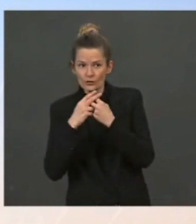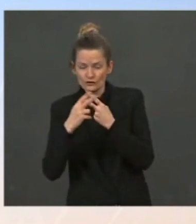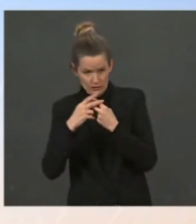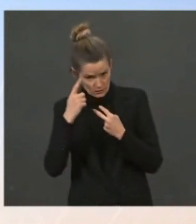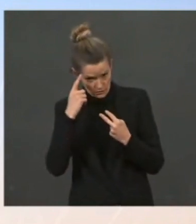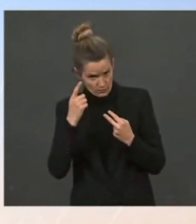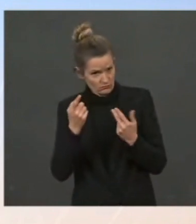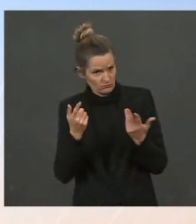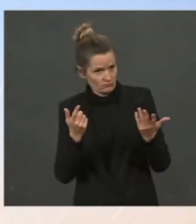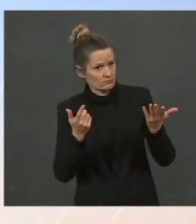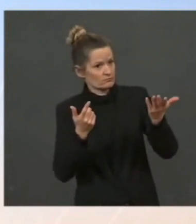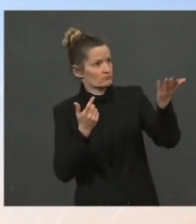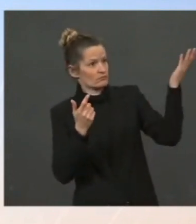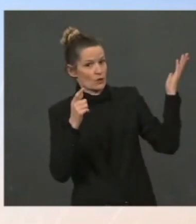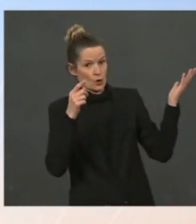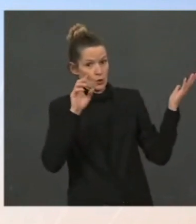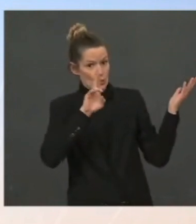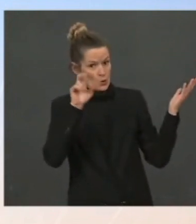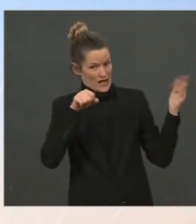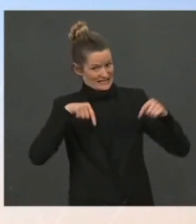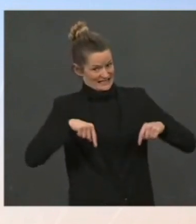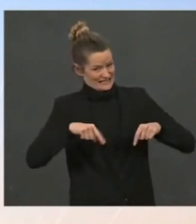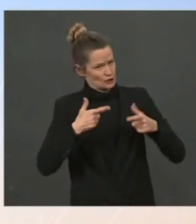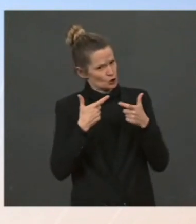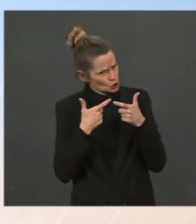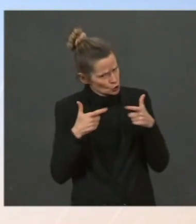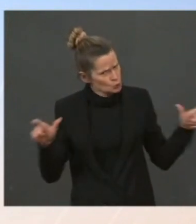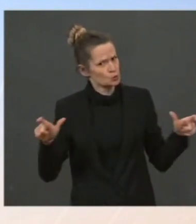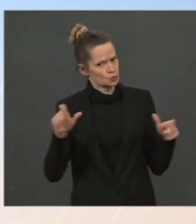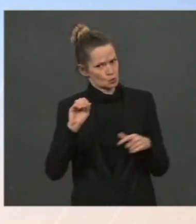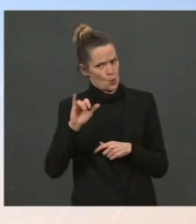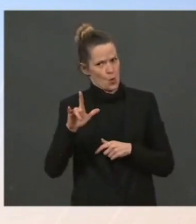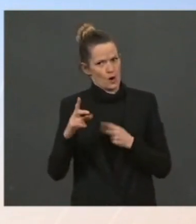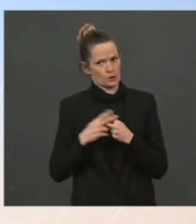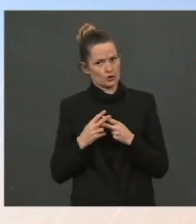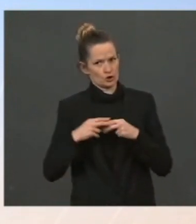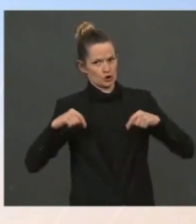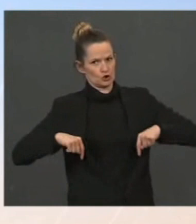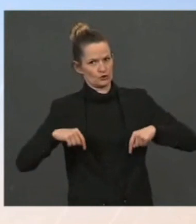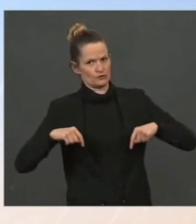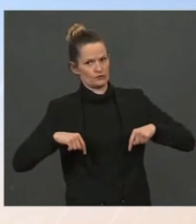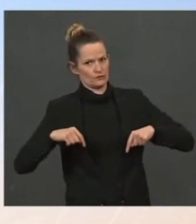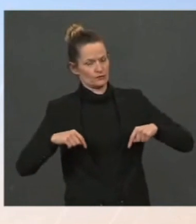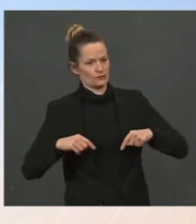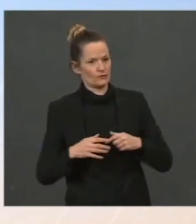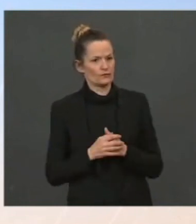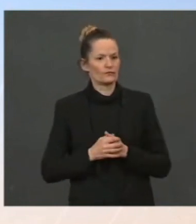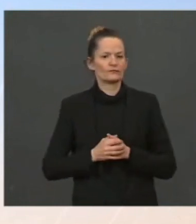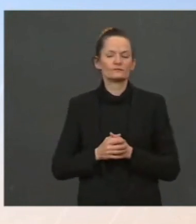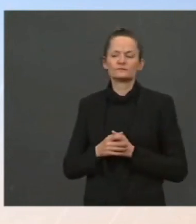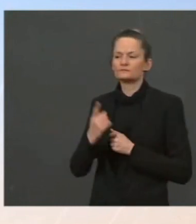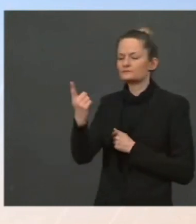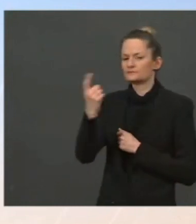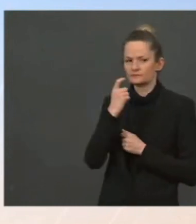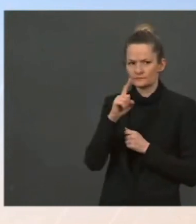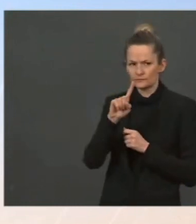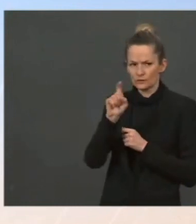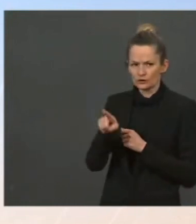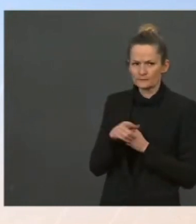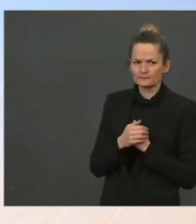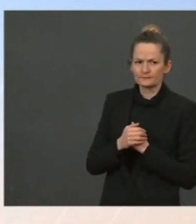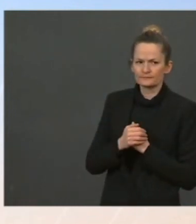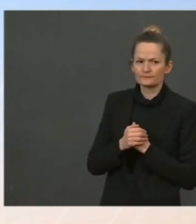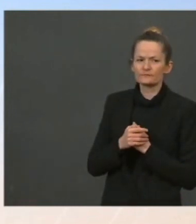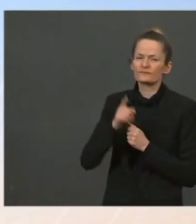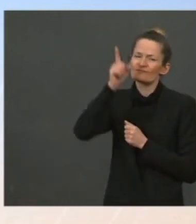States. So. You addressed this in your comments, but I wanted to directly ask you that. Are you concerned at all that the short-term message